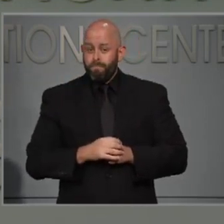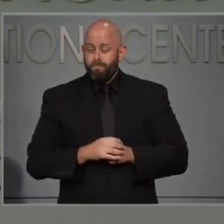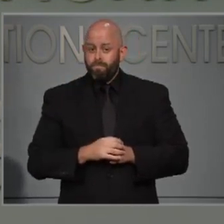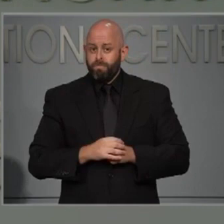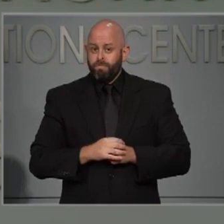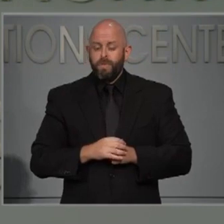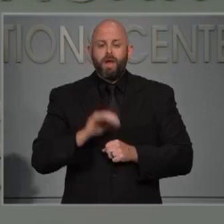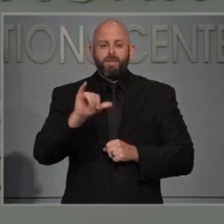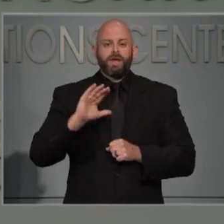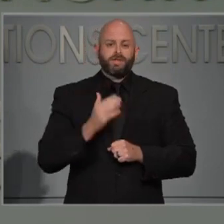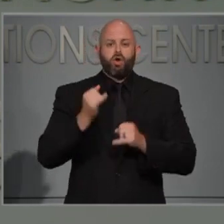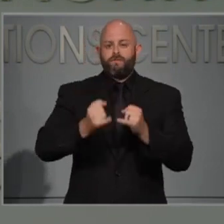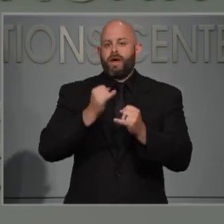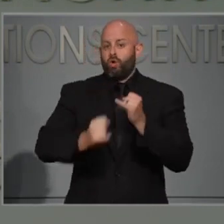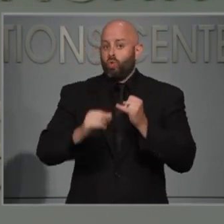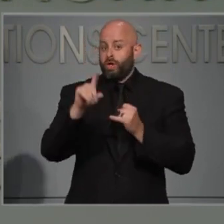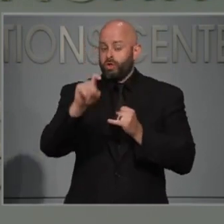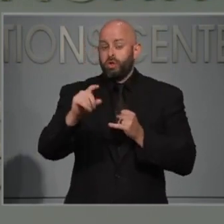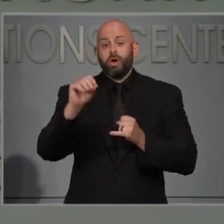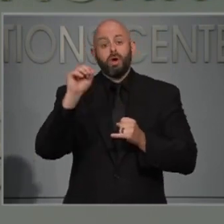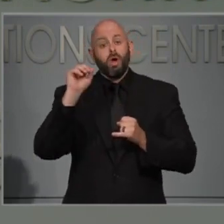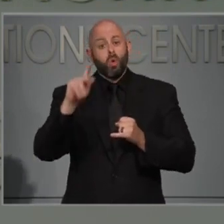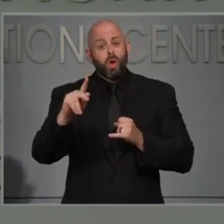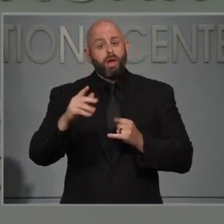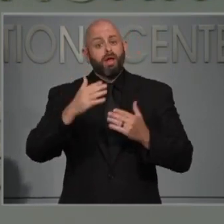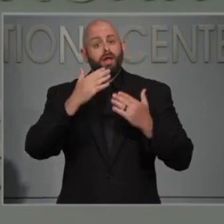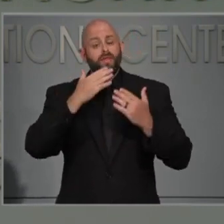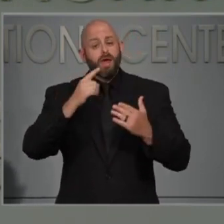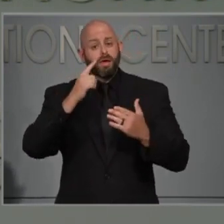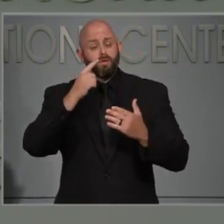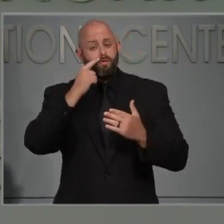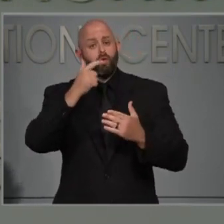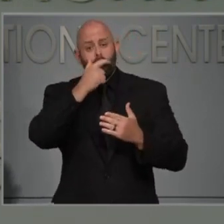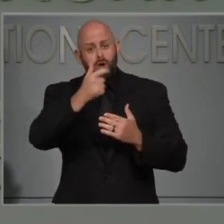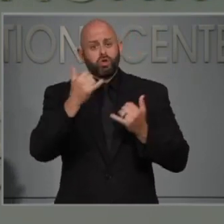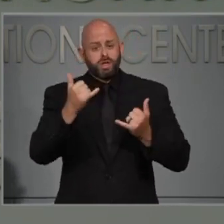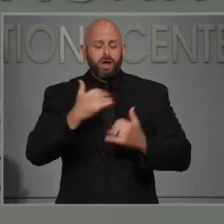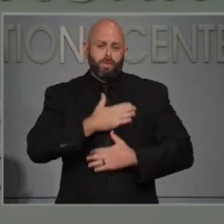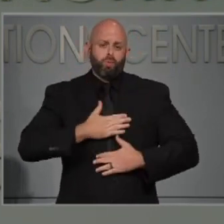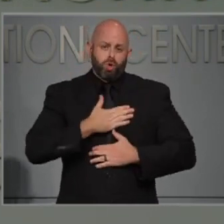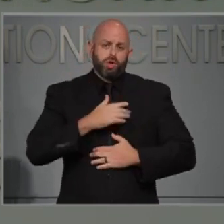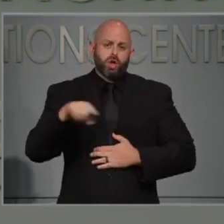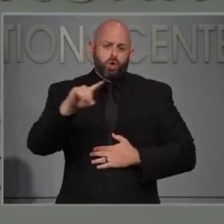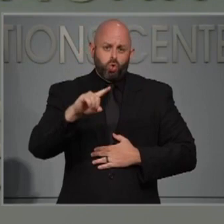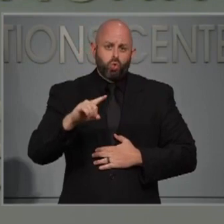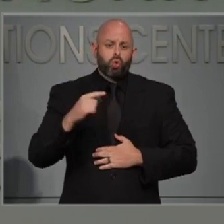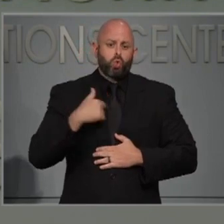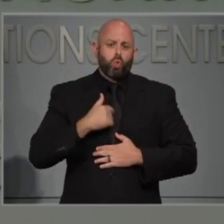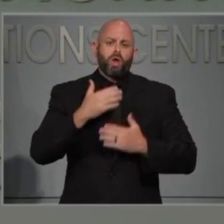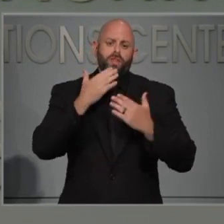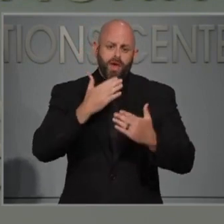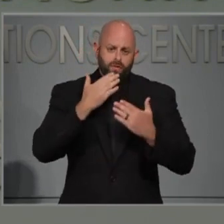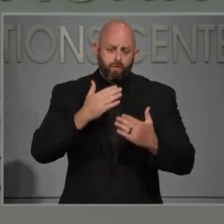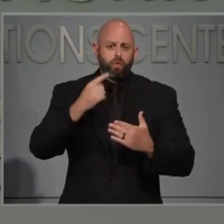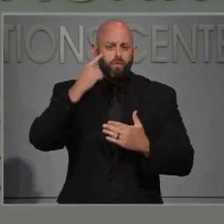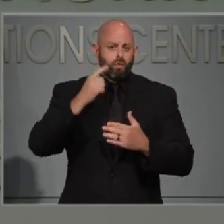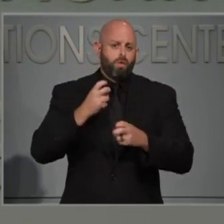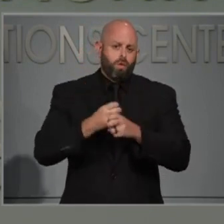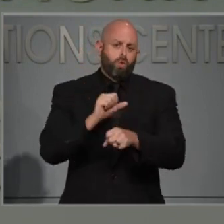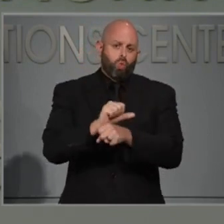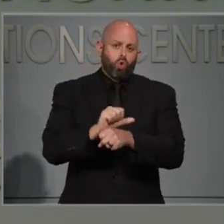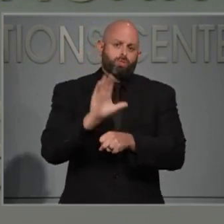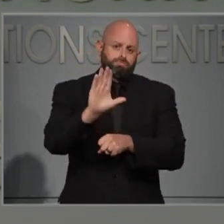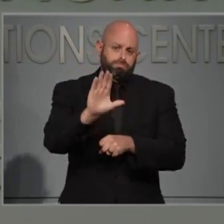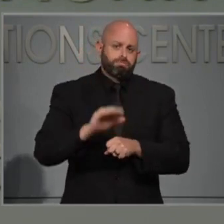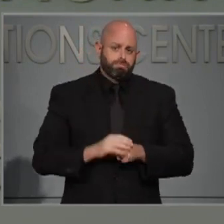That was our final question, Governor. Okay. Appreciate all of you tuning in and we're grateful for the hard work you're